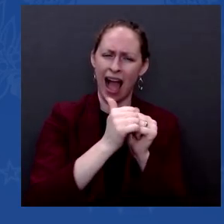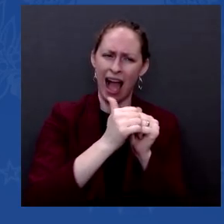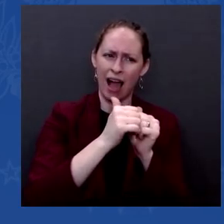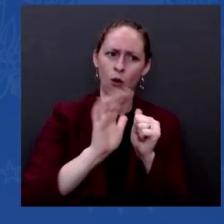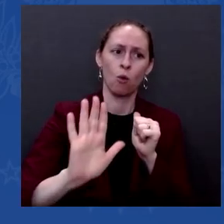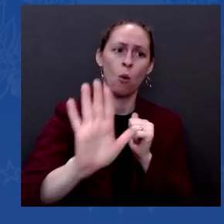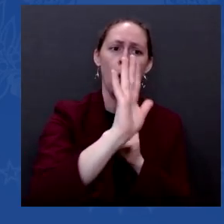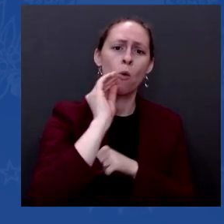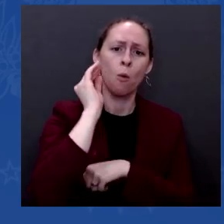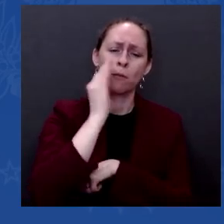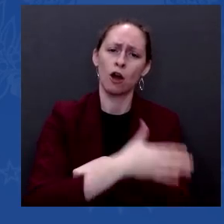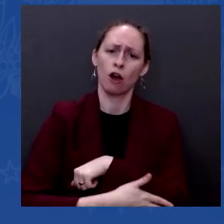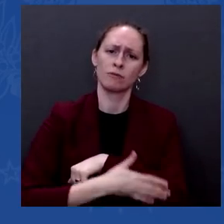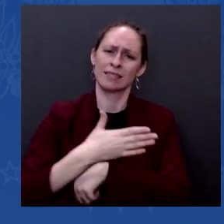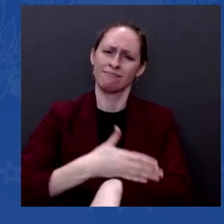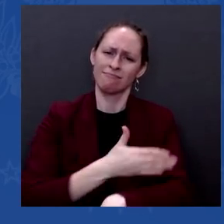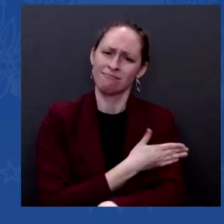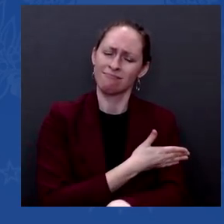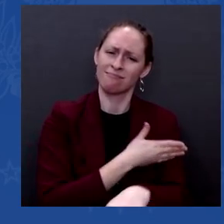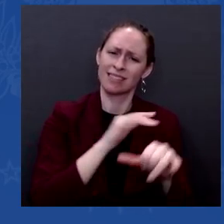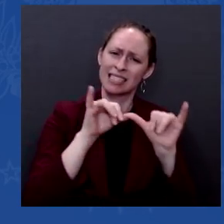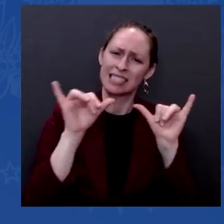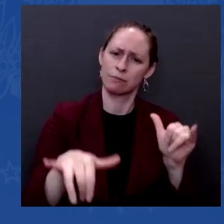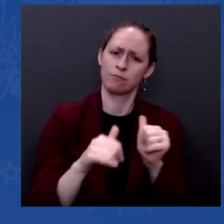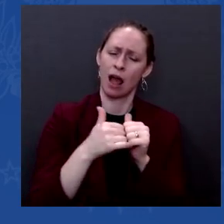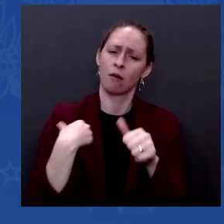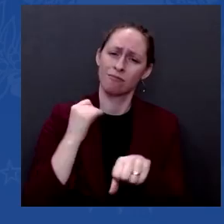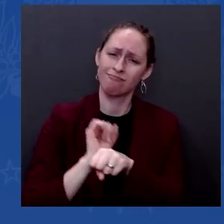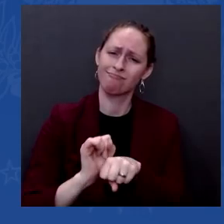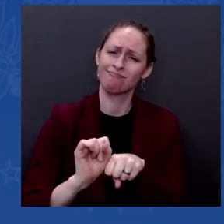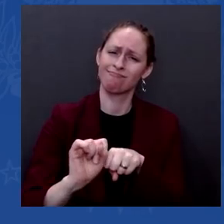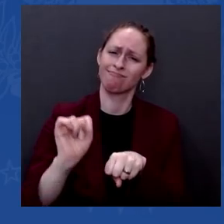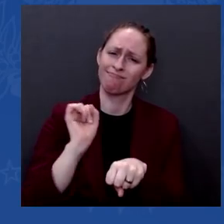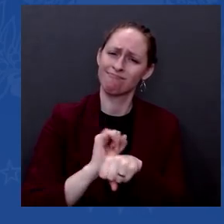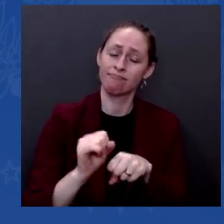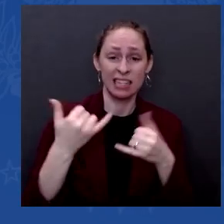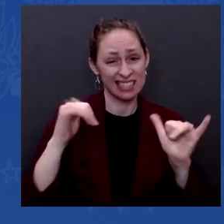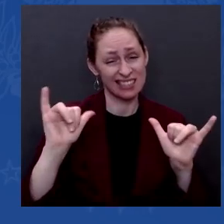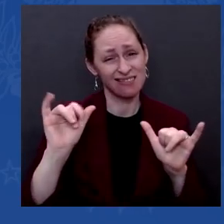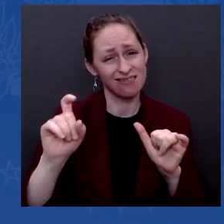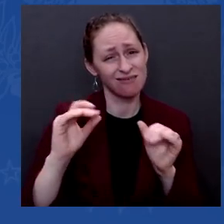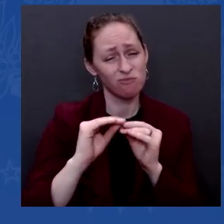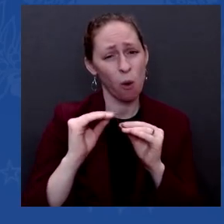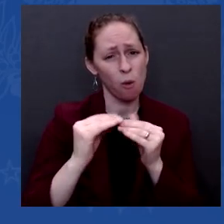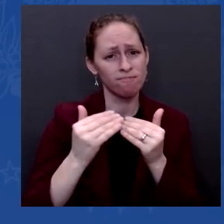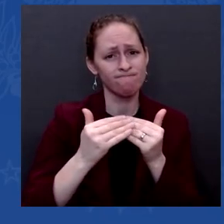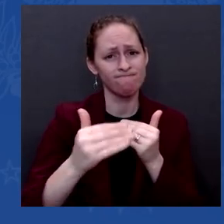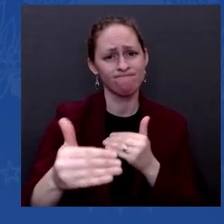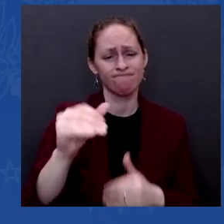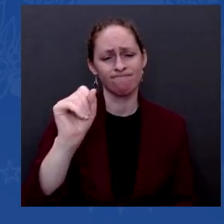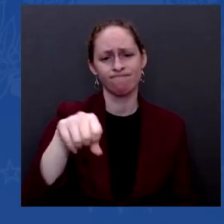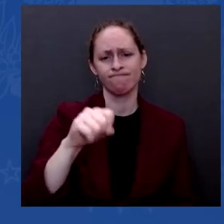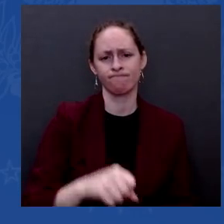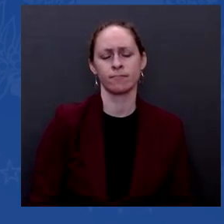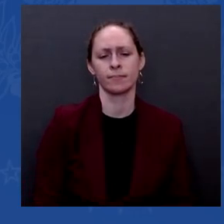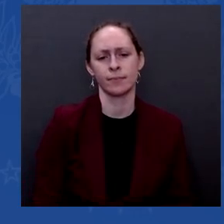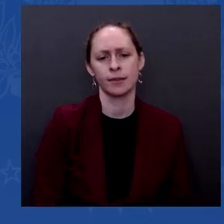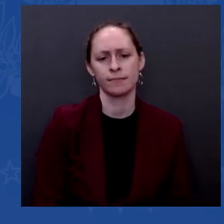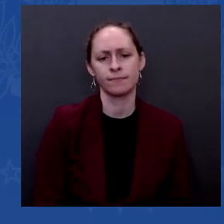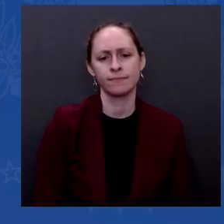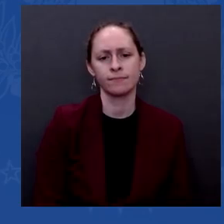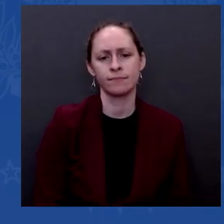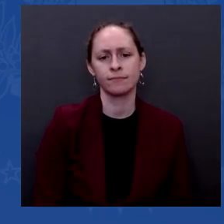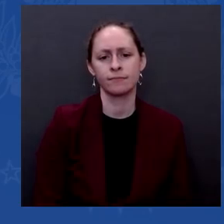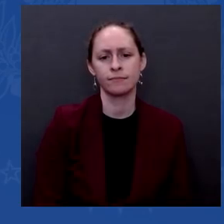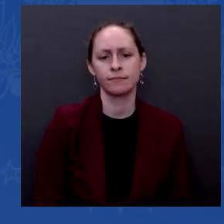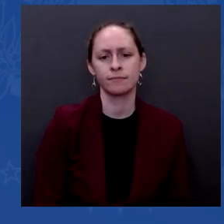still needs a lot more work. And we're focusing on that. I also believe I've spent a lot of time talking about